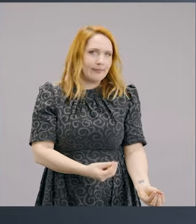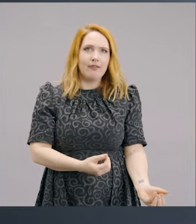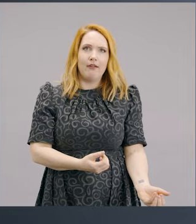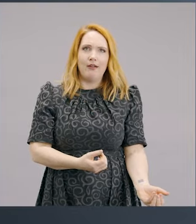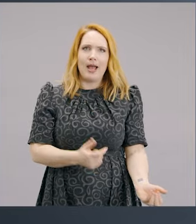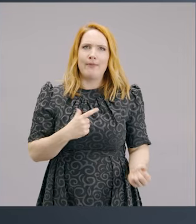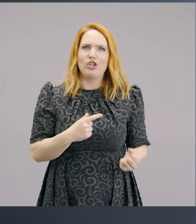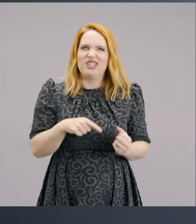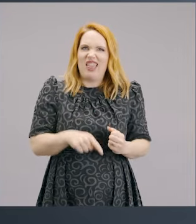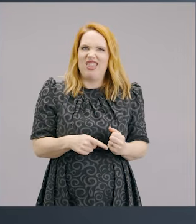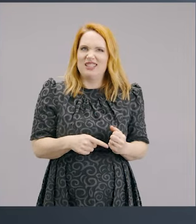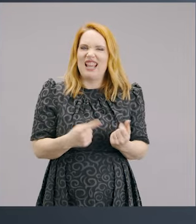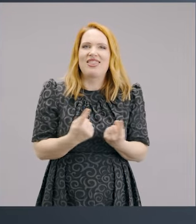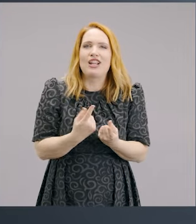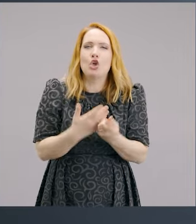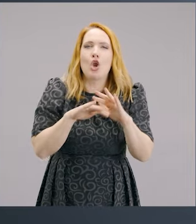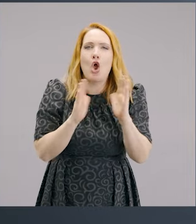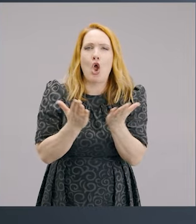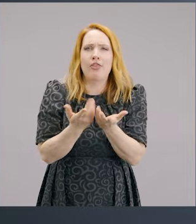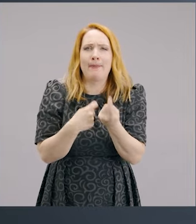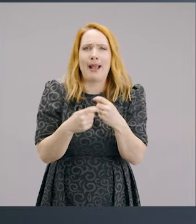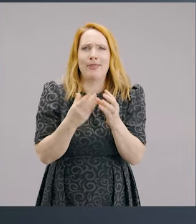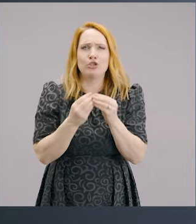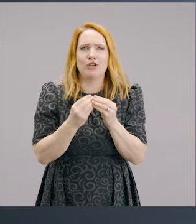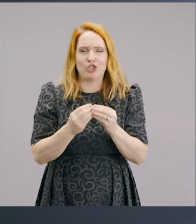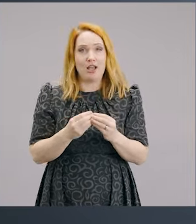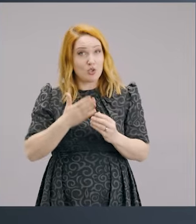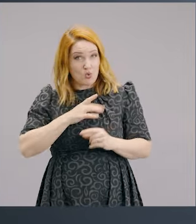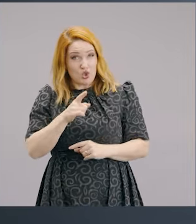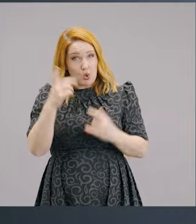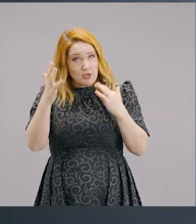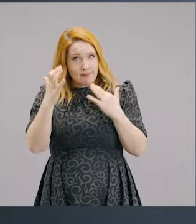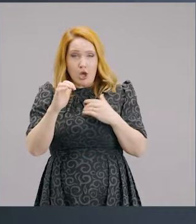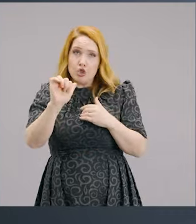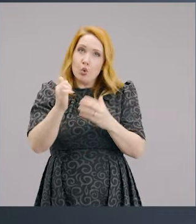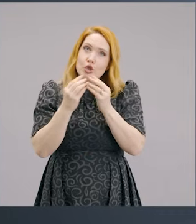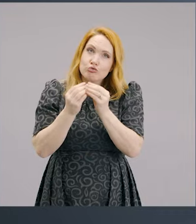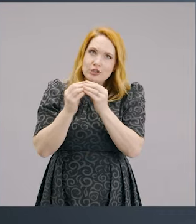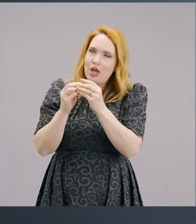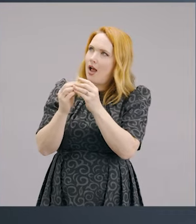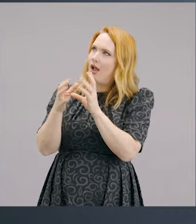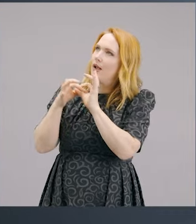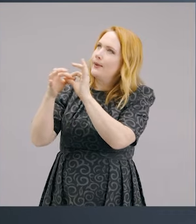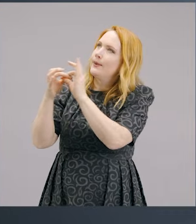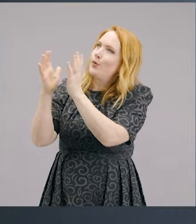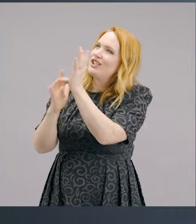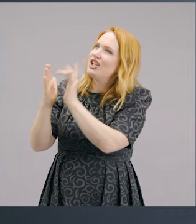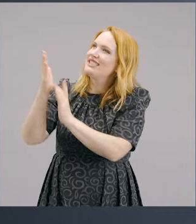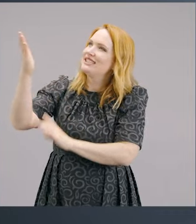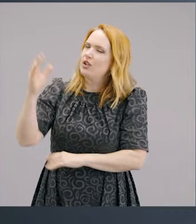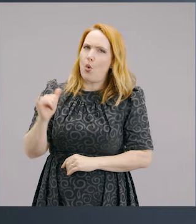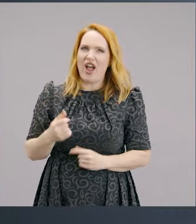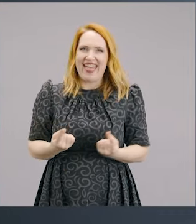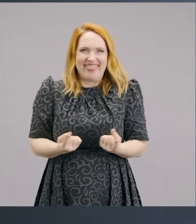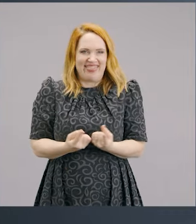becomes our treasure. And I wanna challenge you today, where is your treasure? Is your treasure in Jesus or is your treasure in stuff?